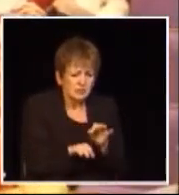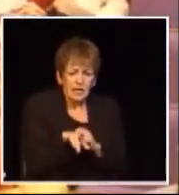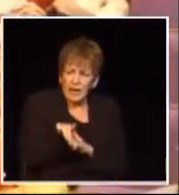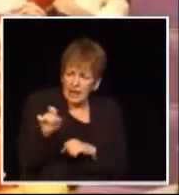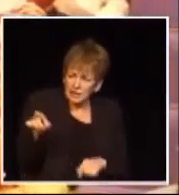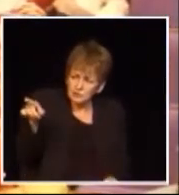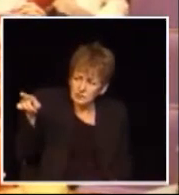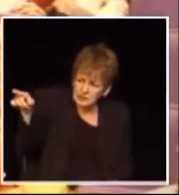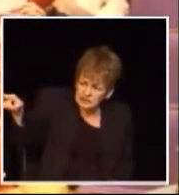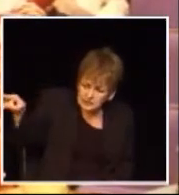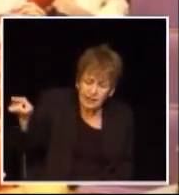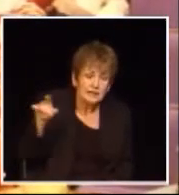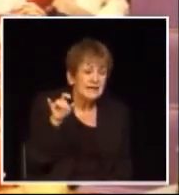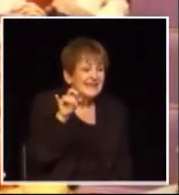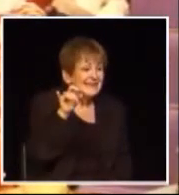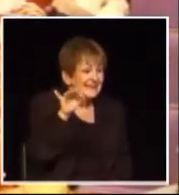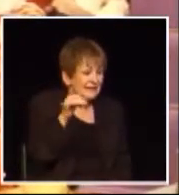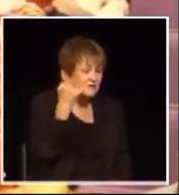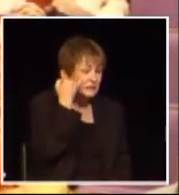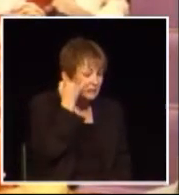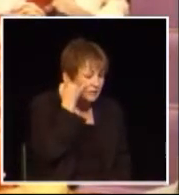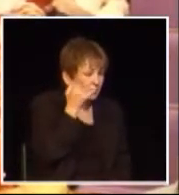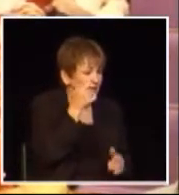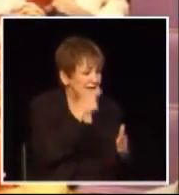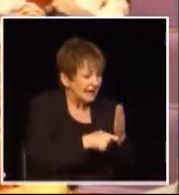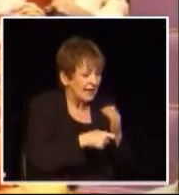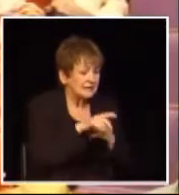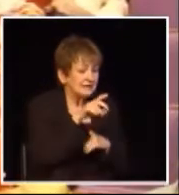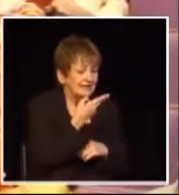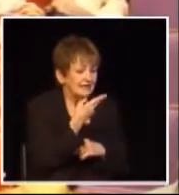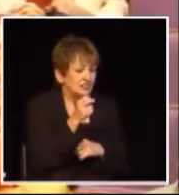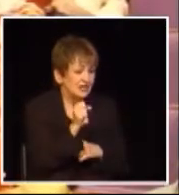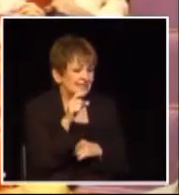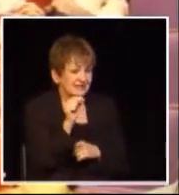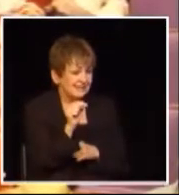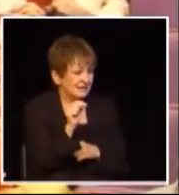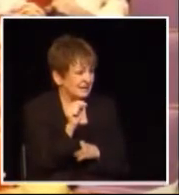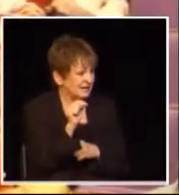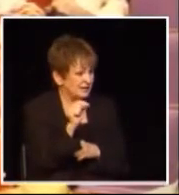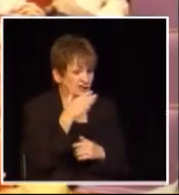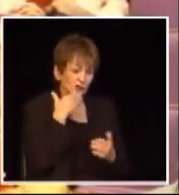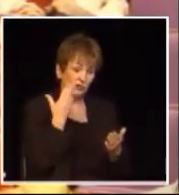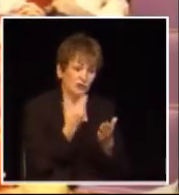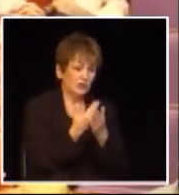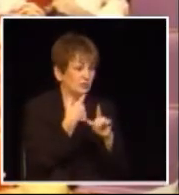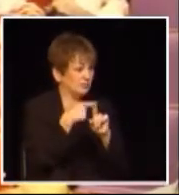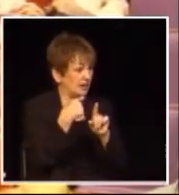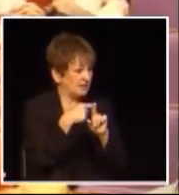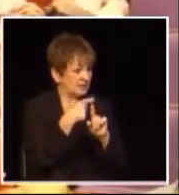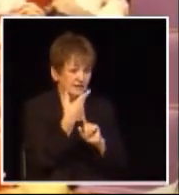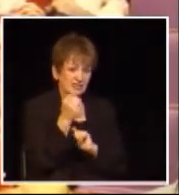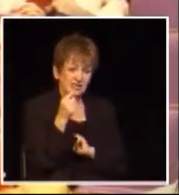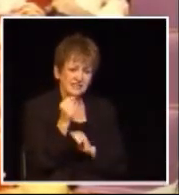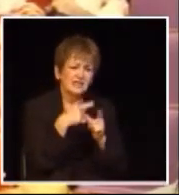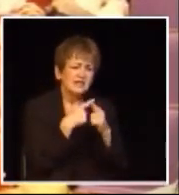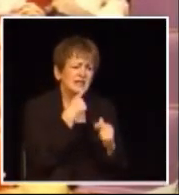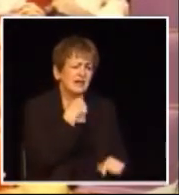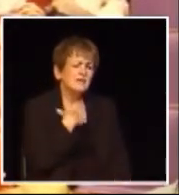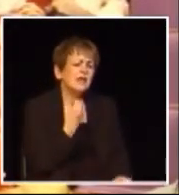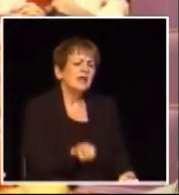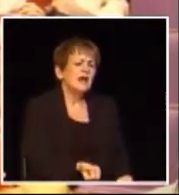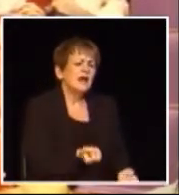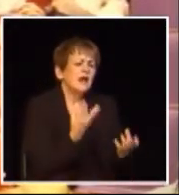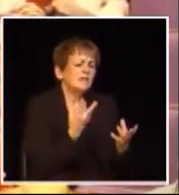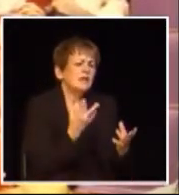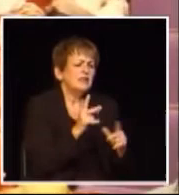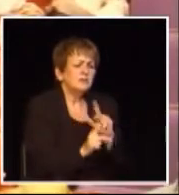posed to the smart tax people here is if the tax is so the HST is so efficient can